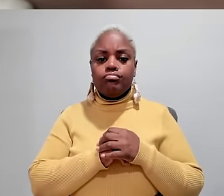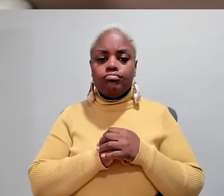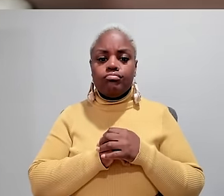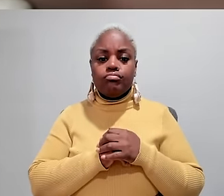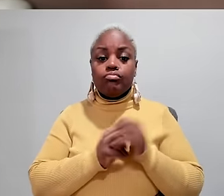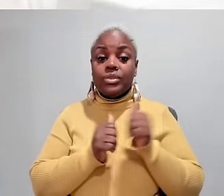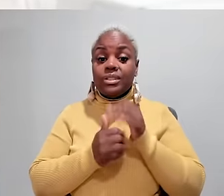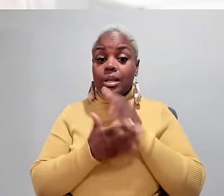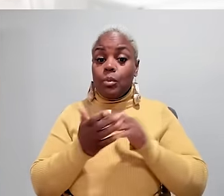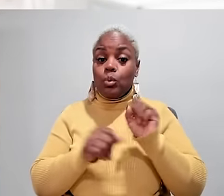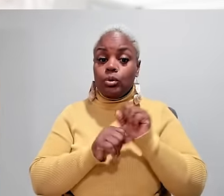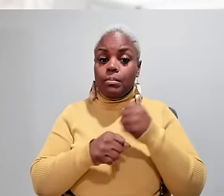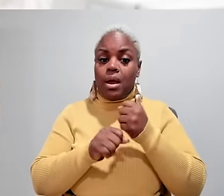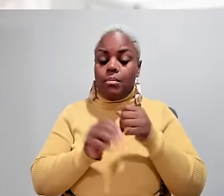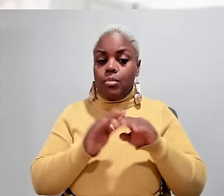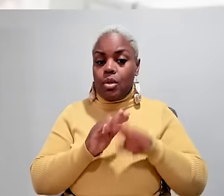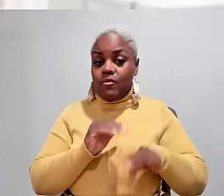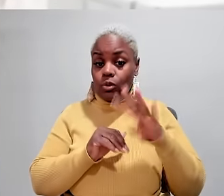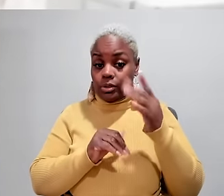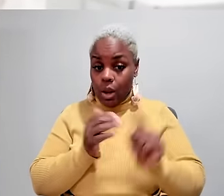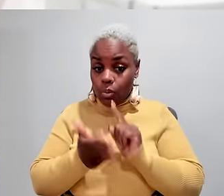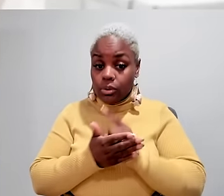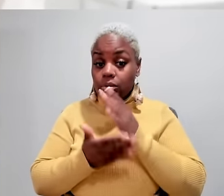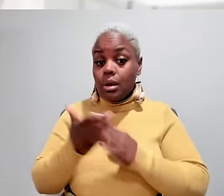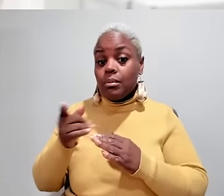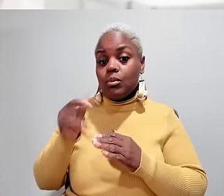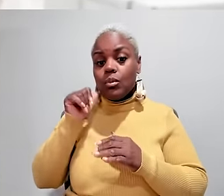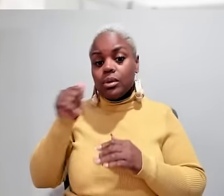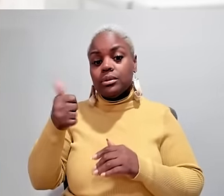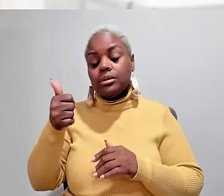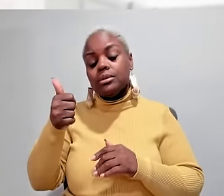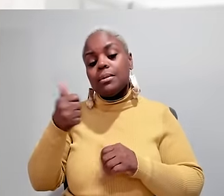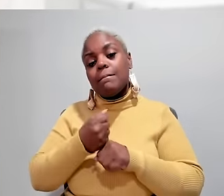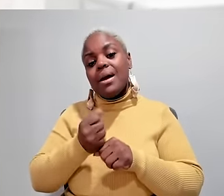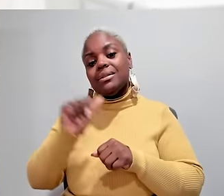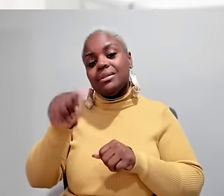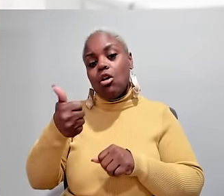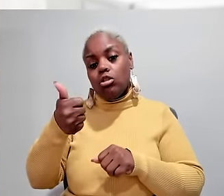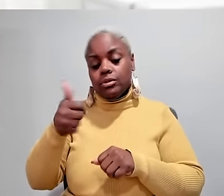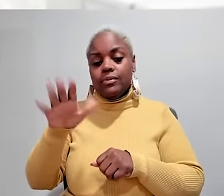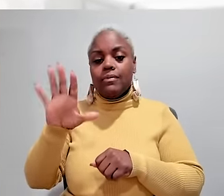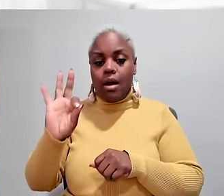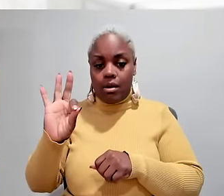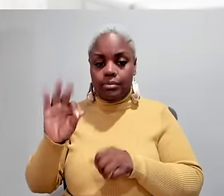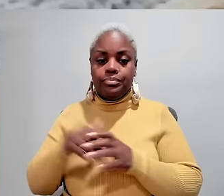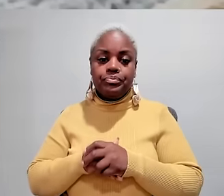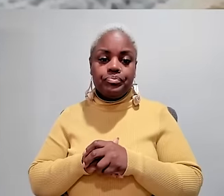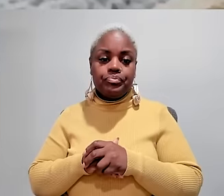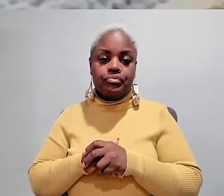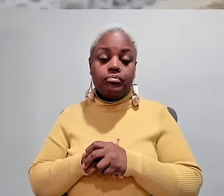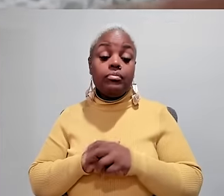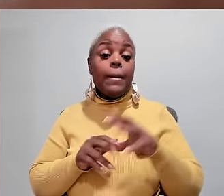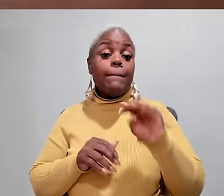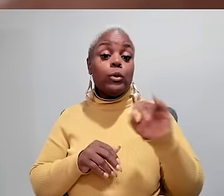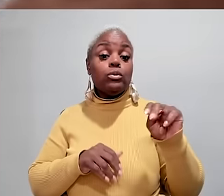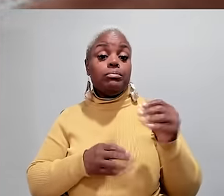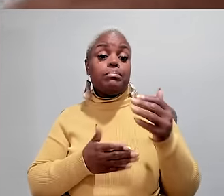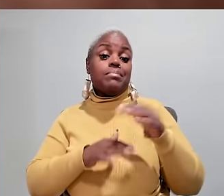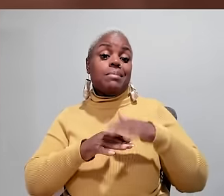opportunities. While some workers make below $4 an hour, others will make up to $10